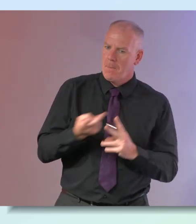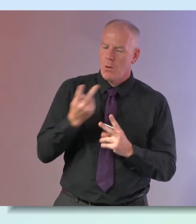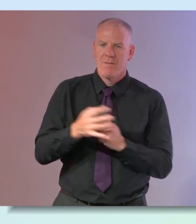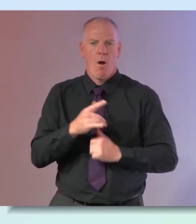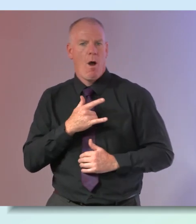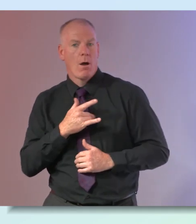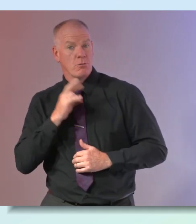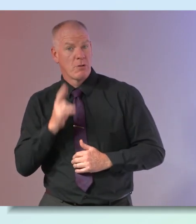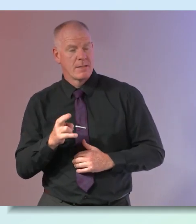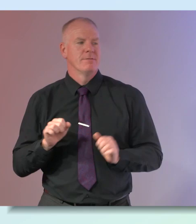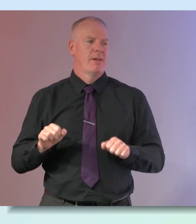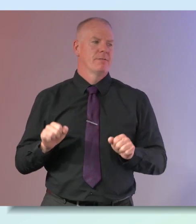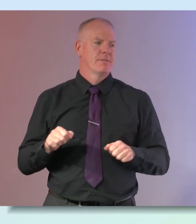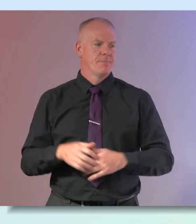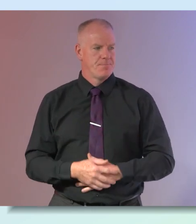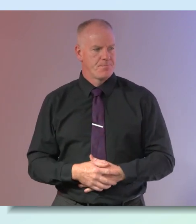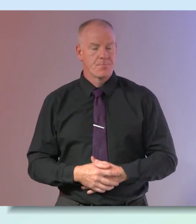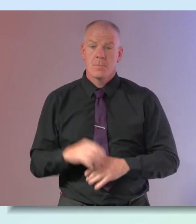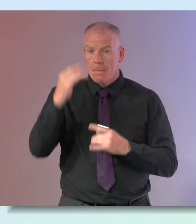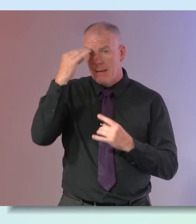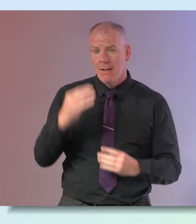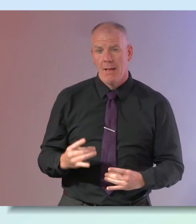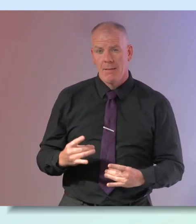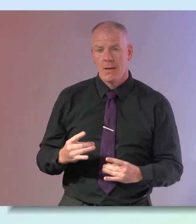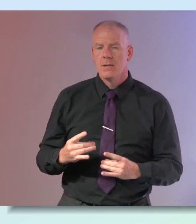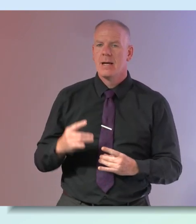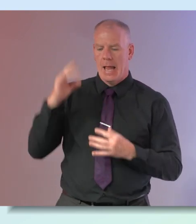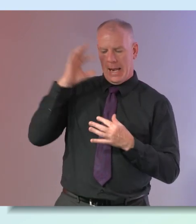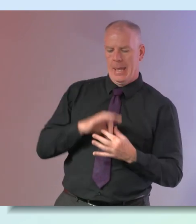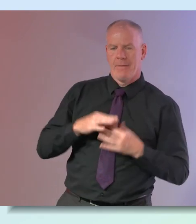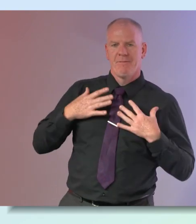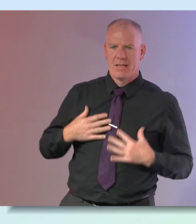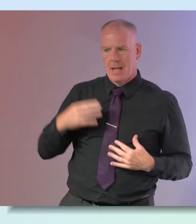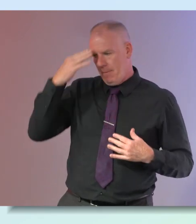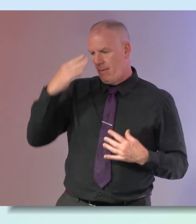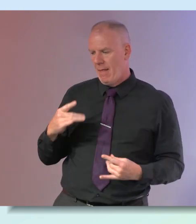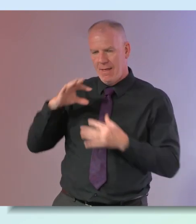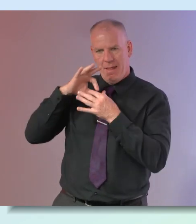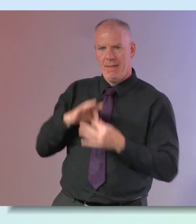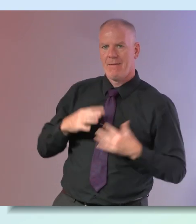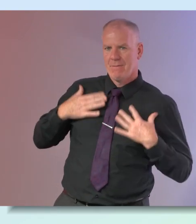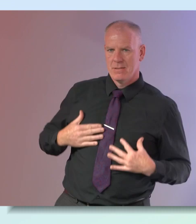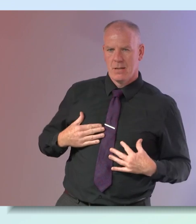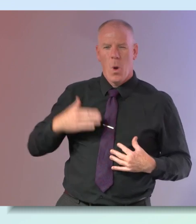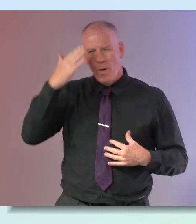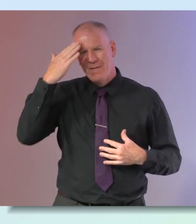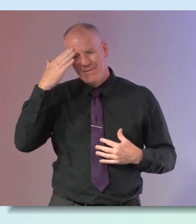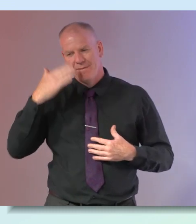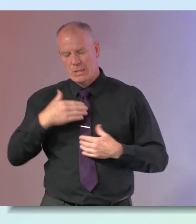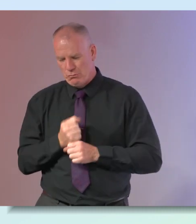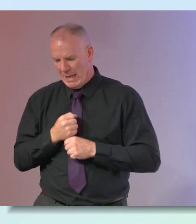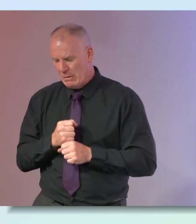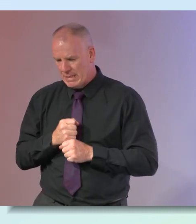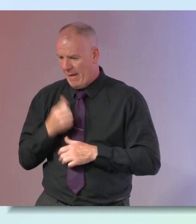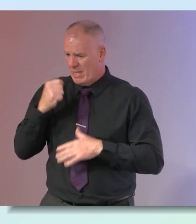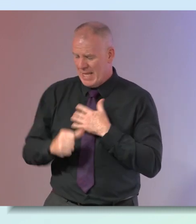health yeah absolutely i mean our mental health has direct links to our physical health we know that when we're feeling stressed whether that's because